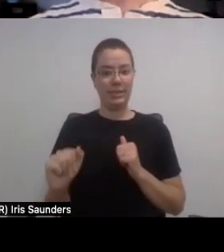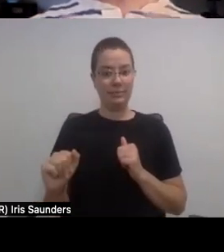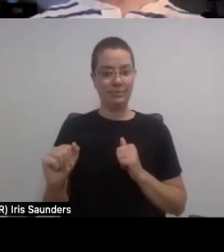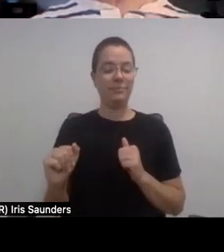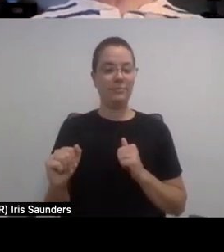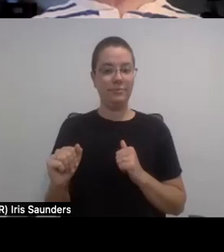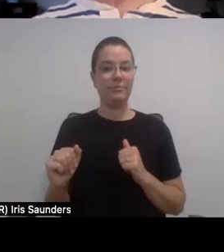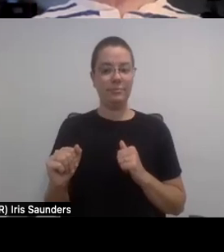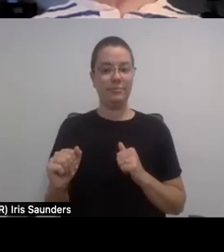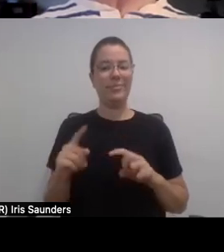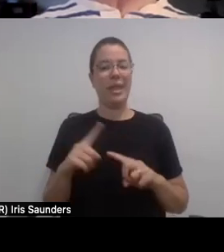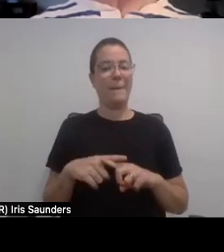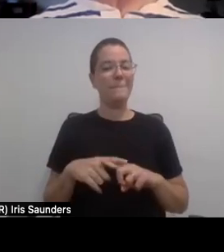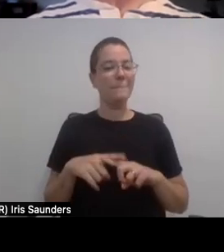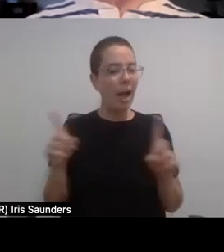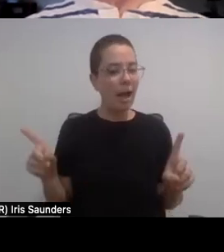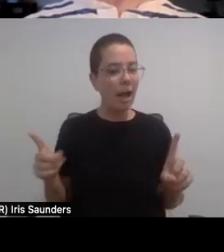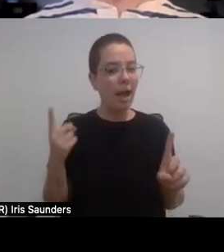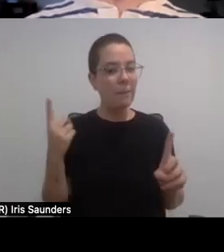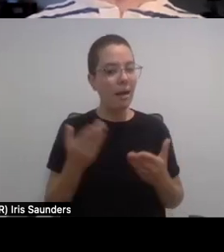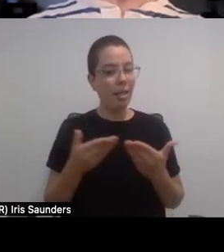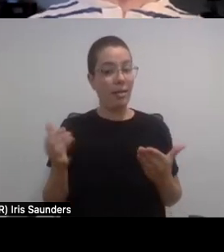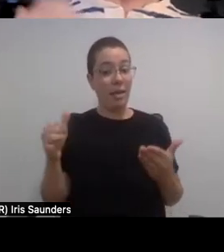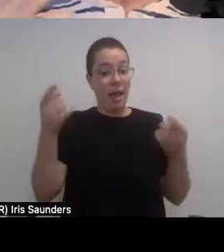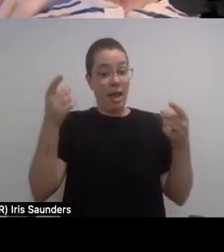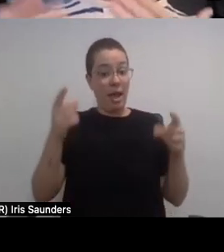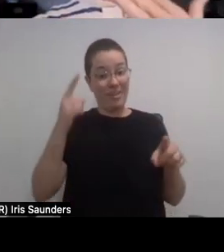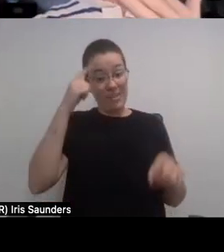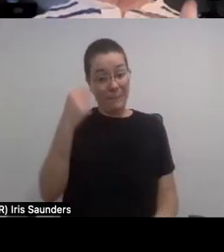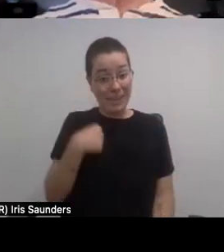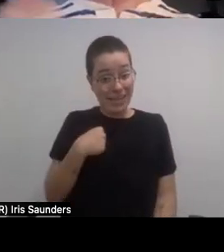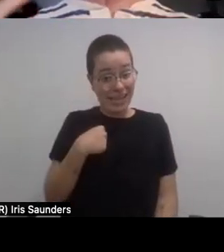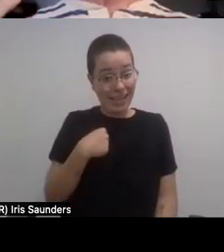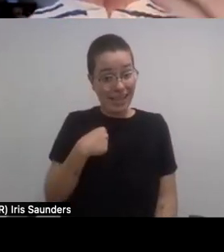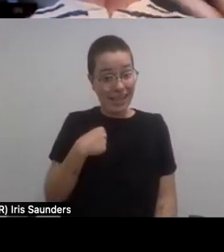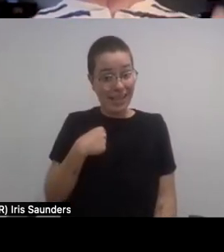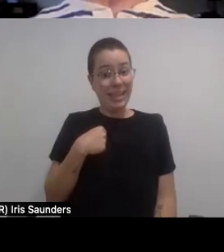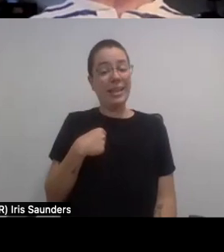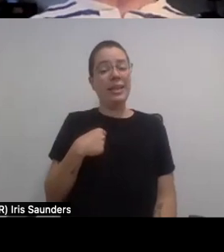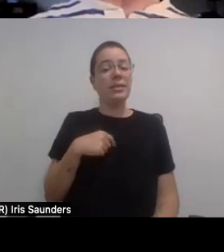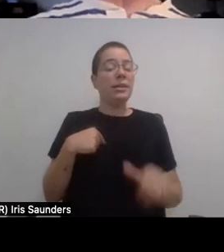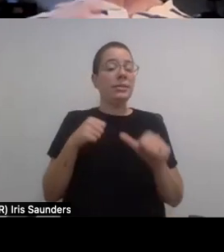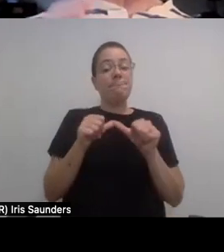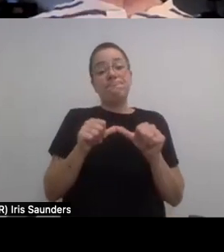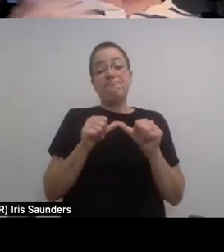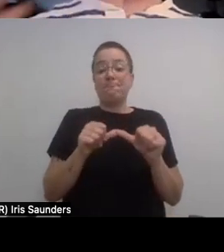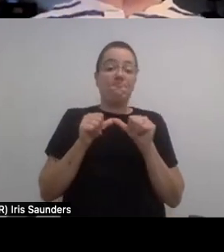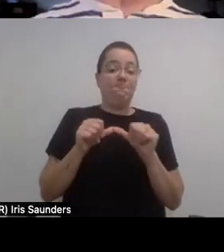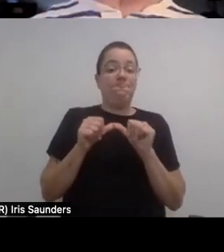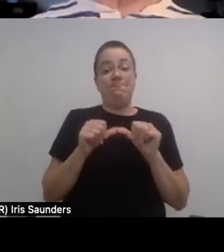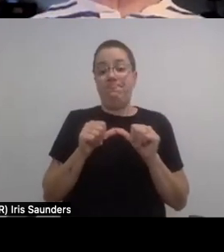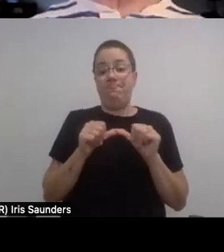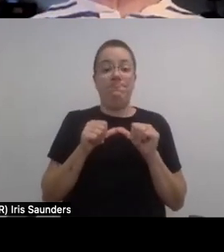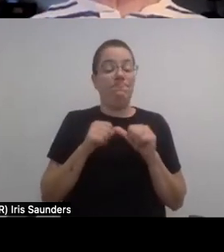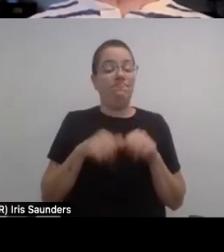one thing that happened for me is, you know, I just kept doing my little things, you know, and every, so the